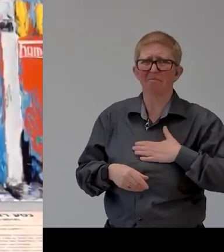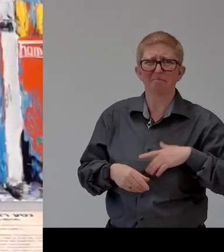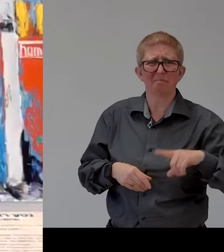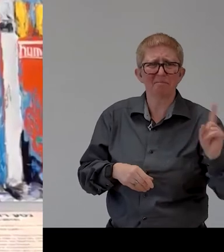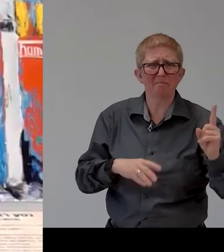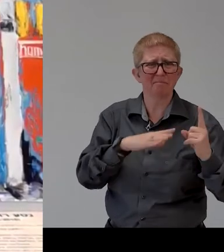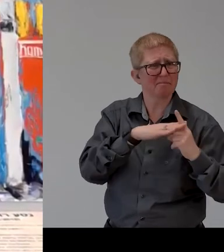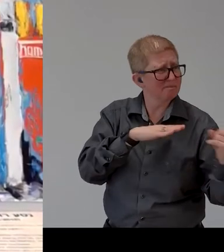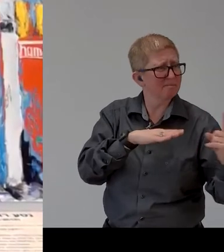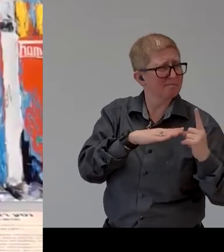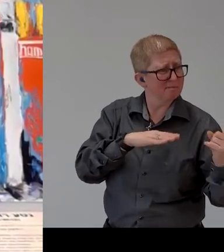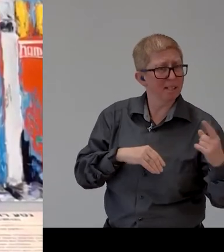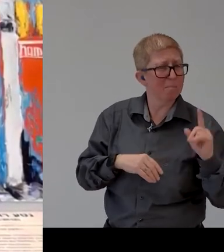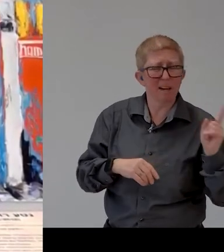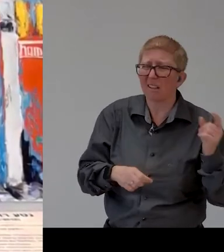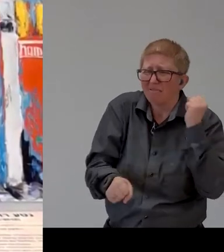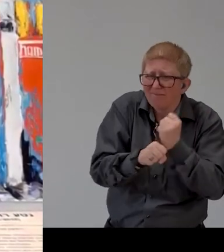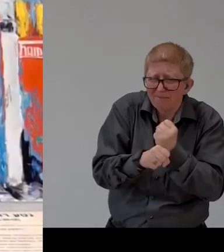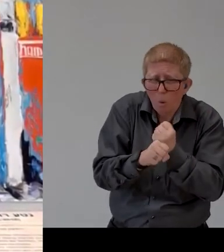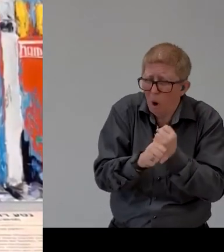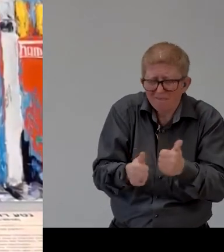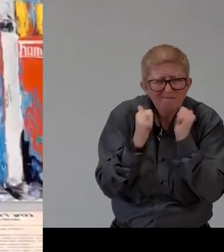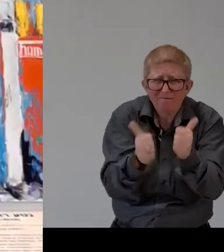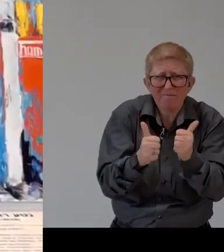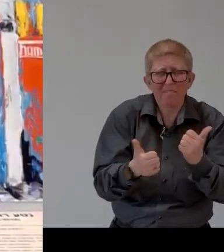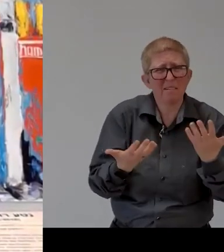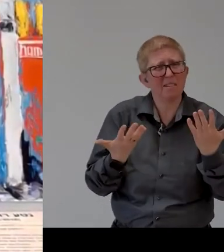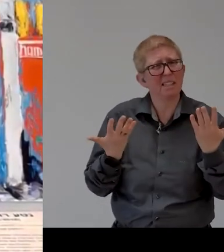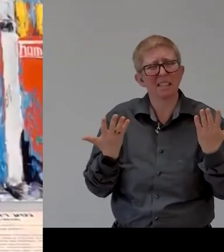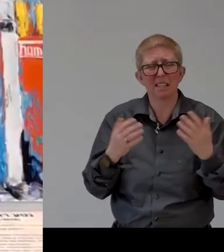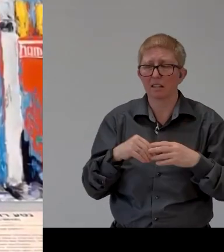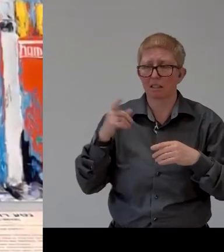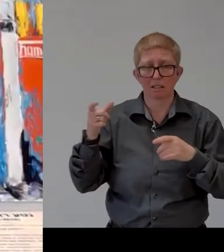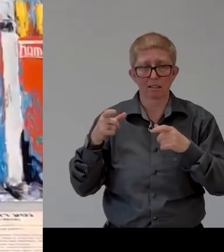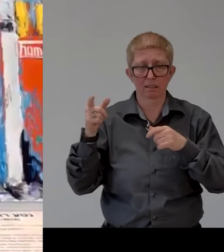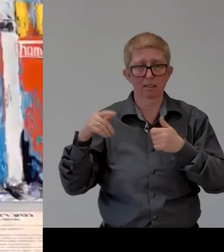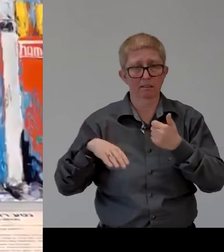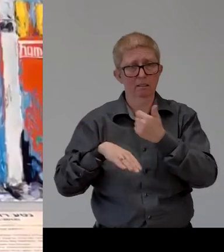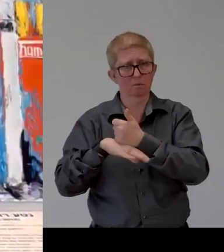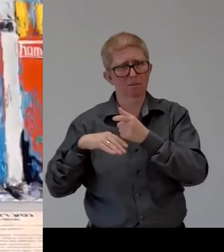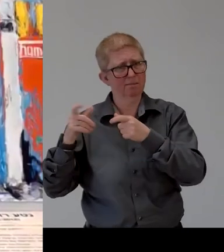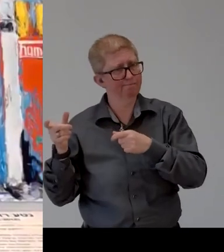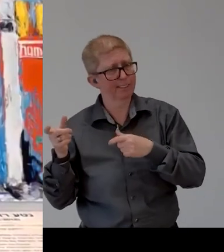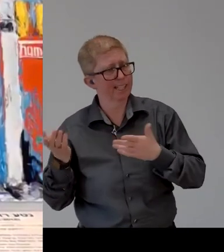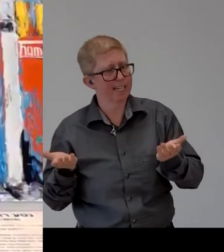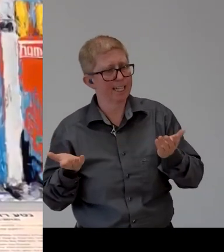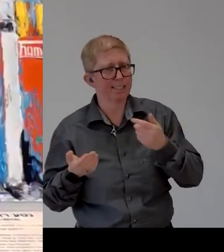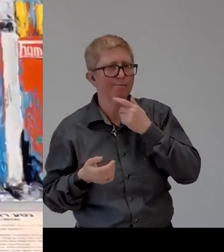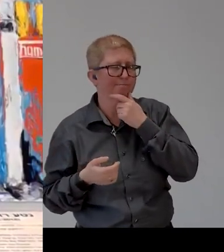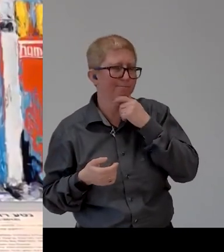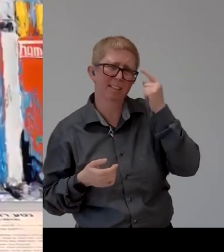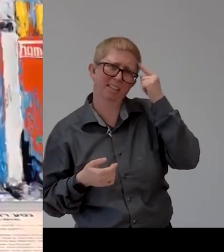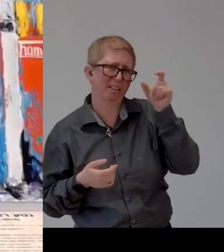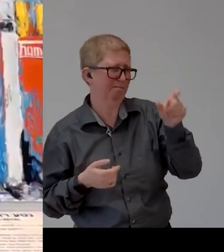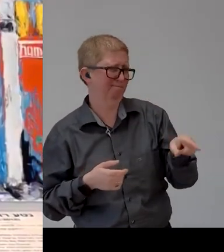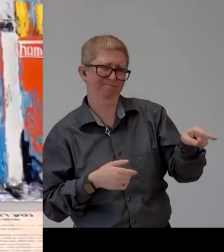he's great now this company was about to fire this uh uh new employee because